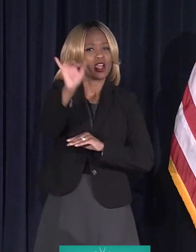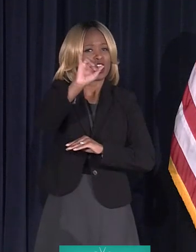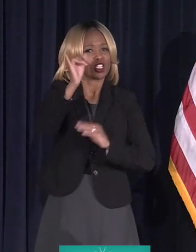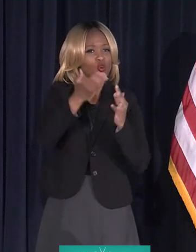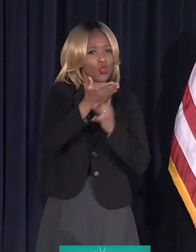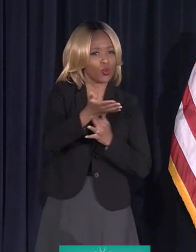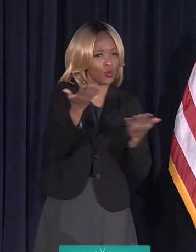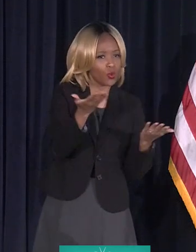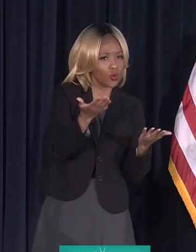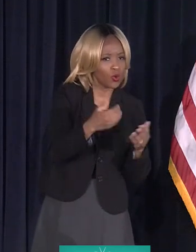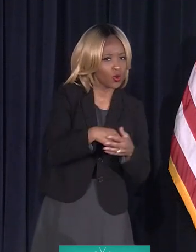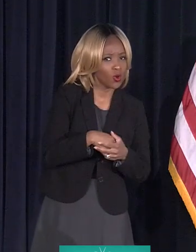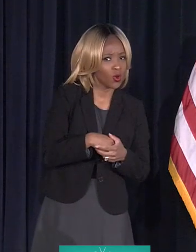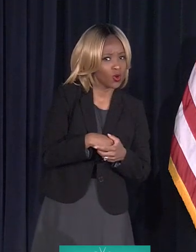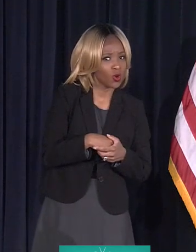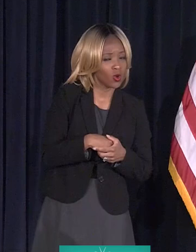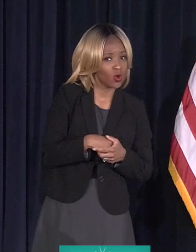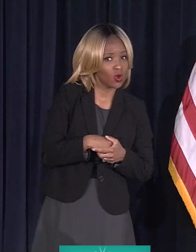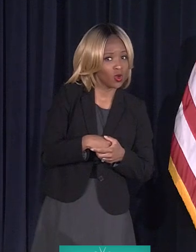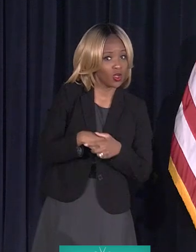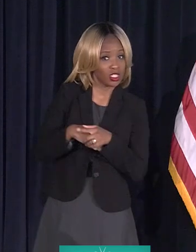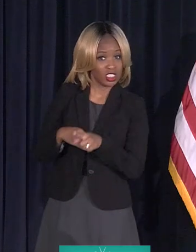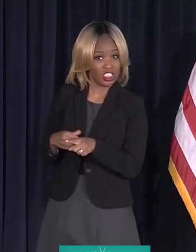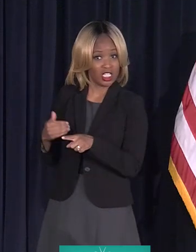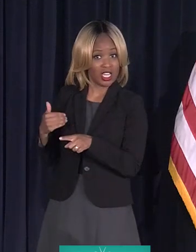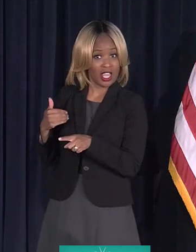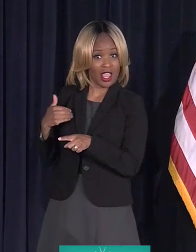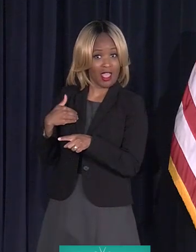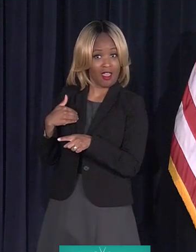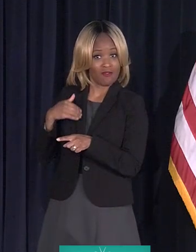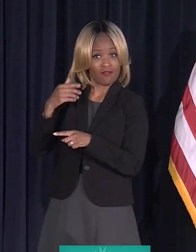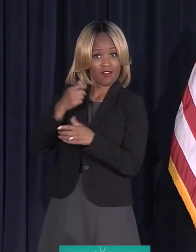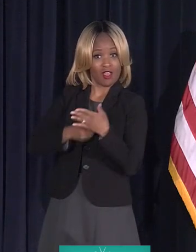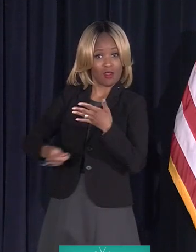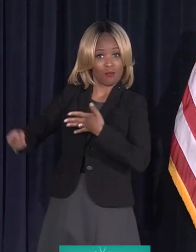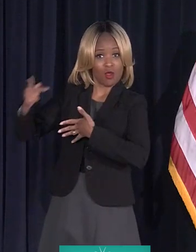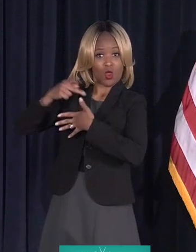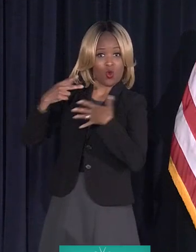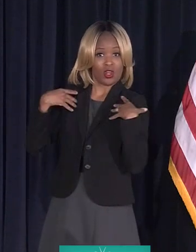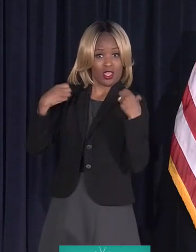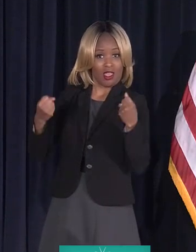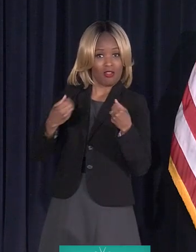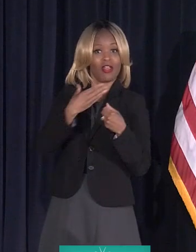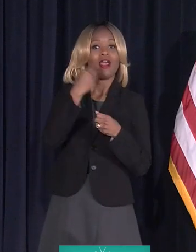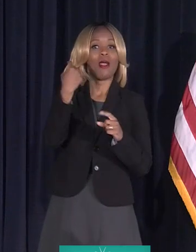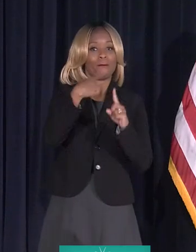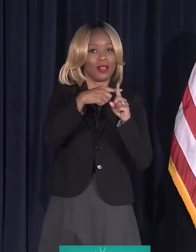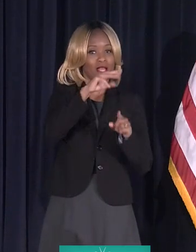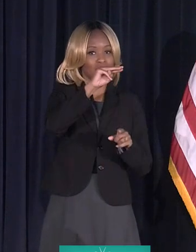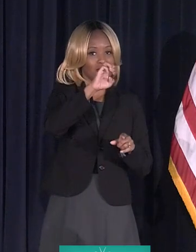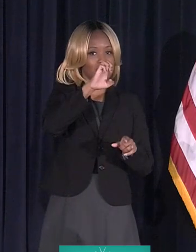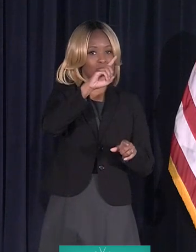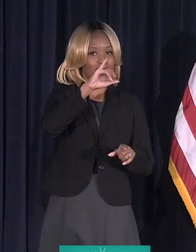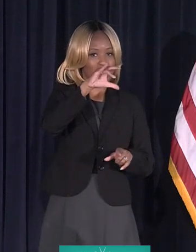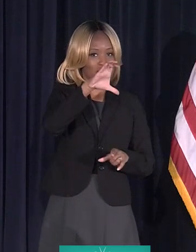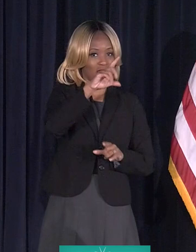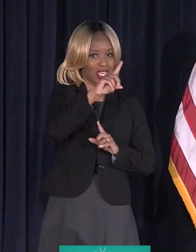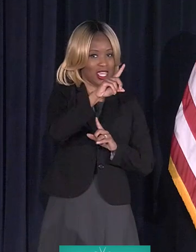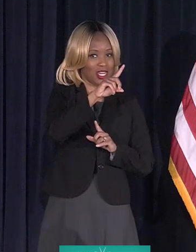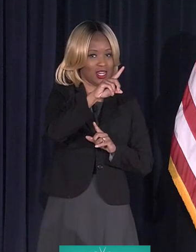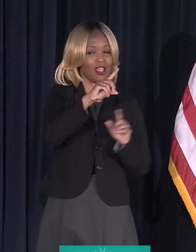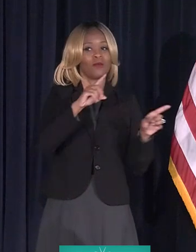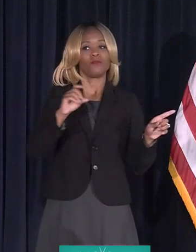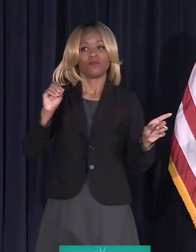The insurance group, she has Priority Health and Medicaid. Okay. So, I want to start by